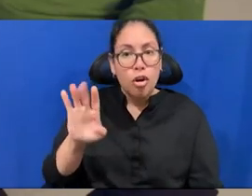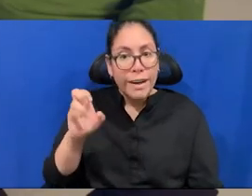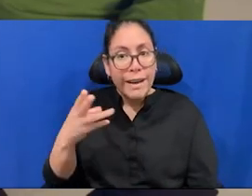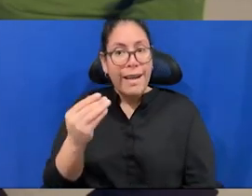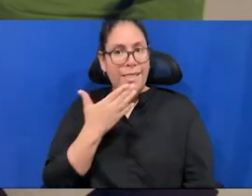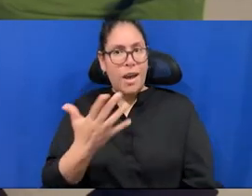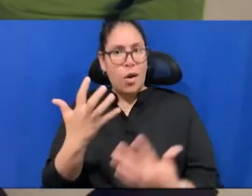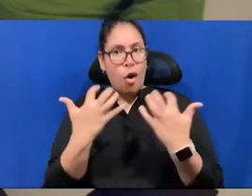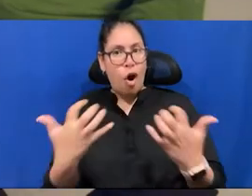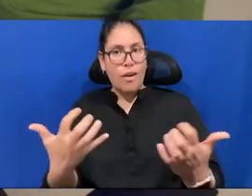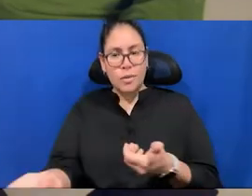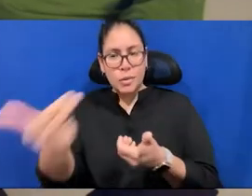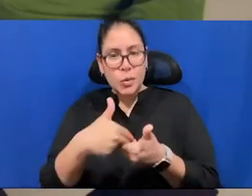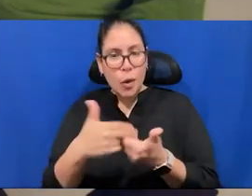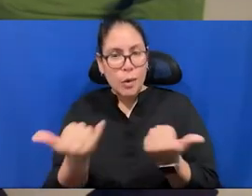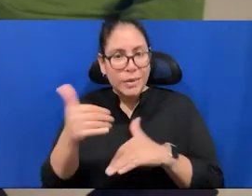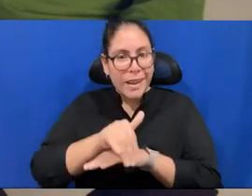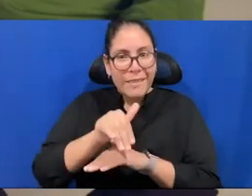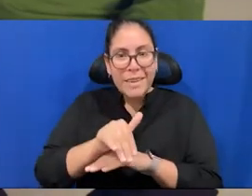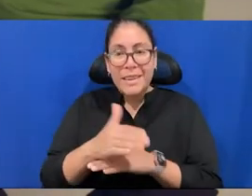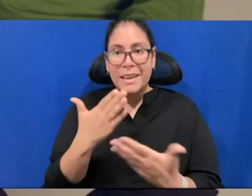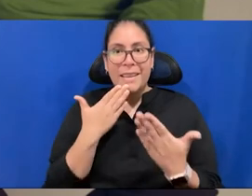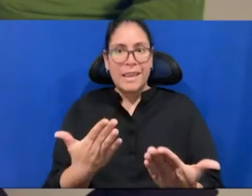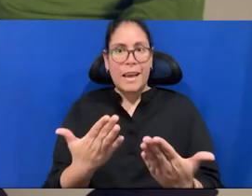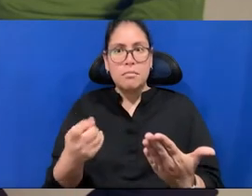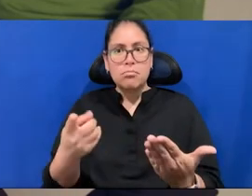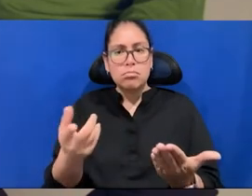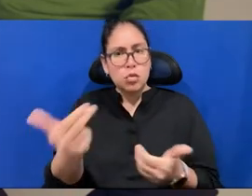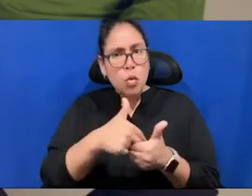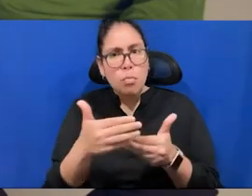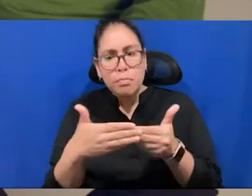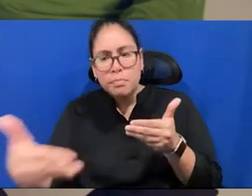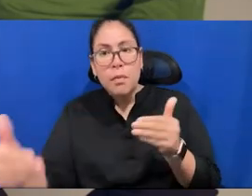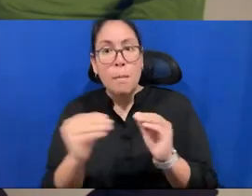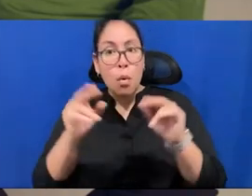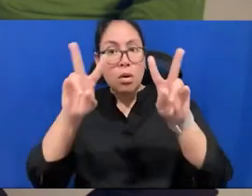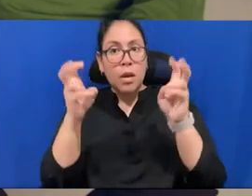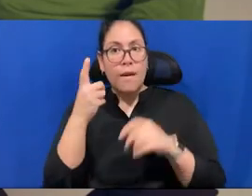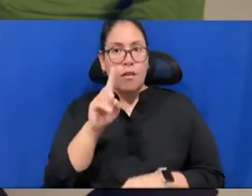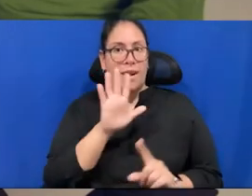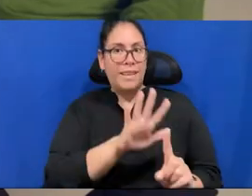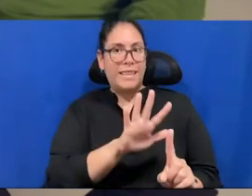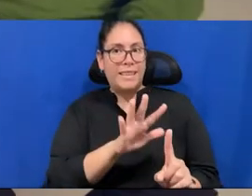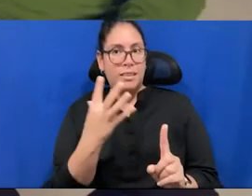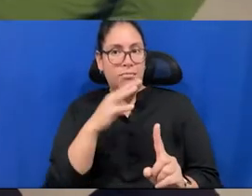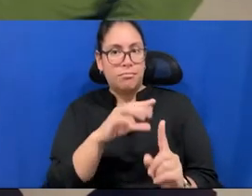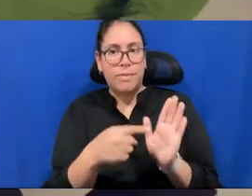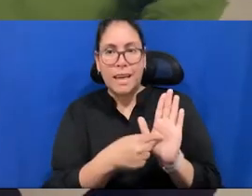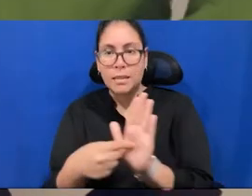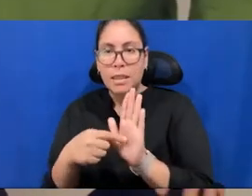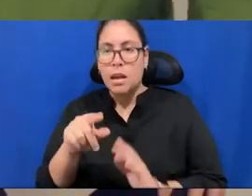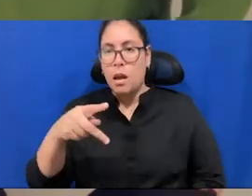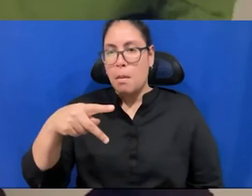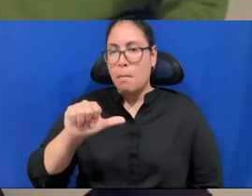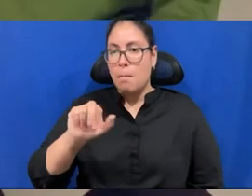join us for more talks to come, uh, surrounding Thomas' exhibition, Particular Matters. and, and the audience might be the spiders